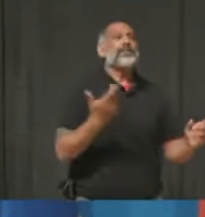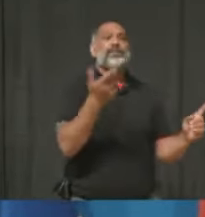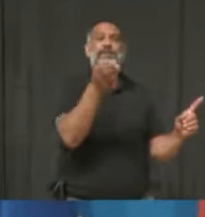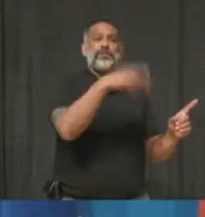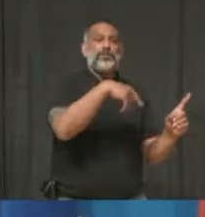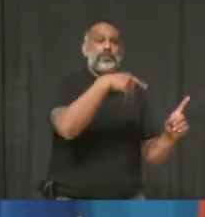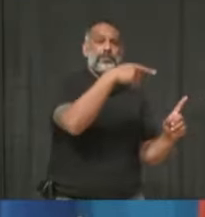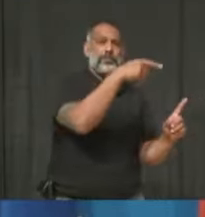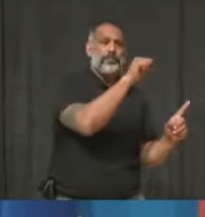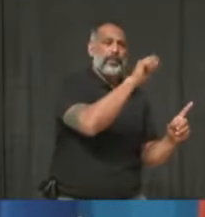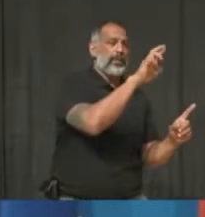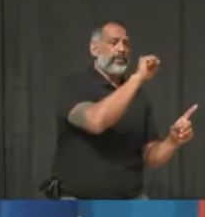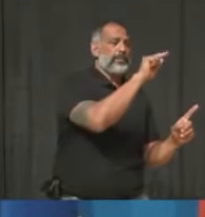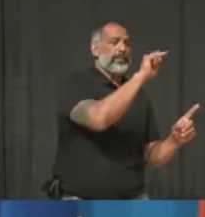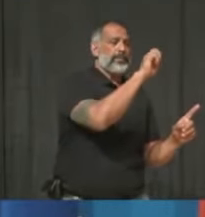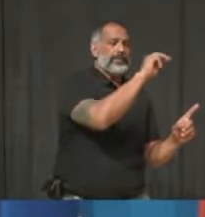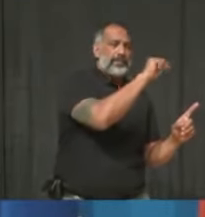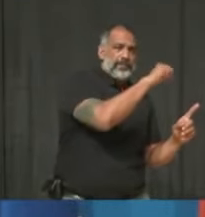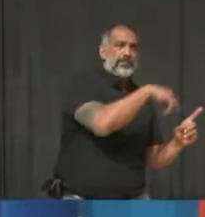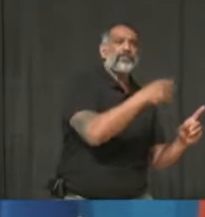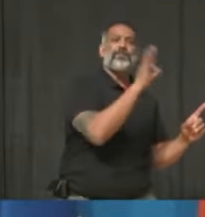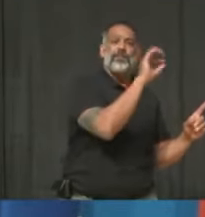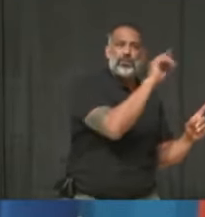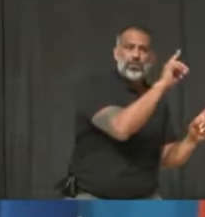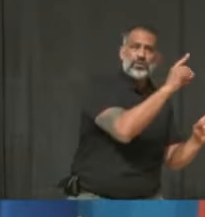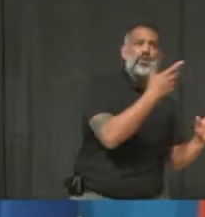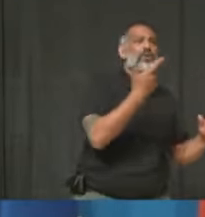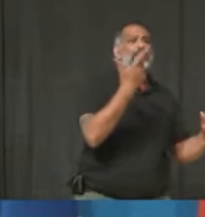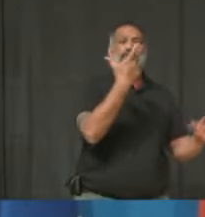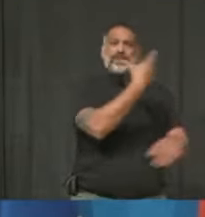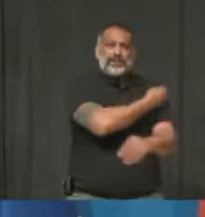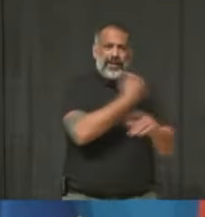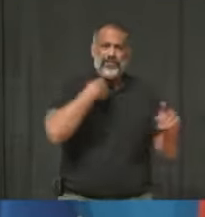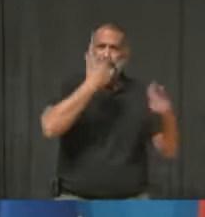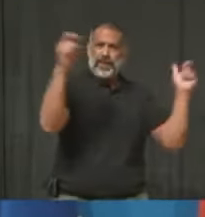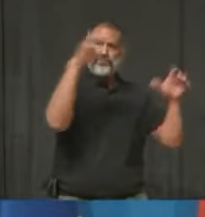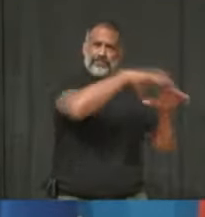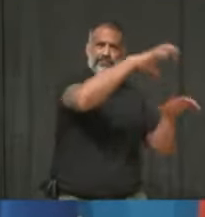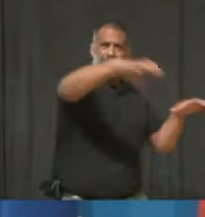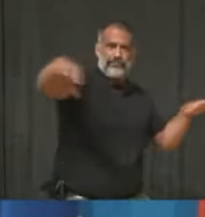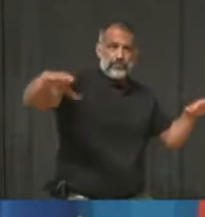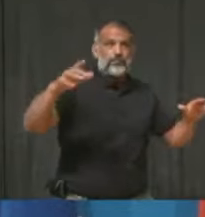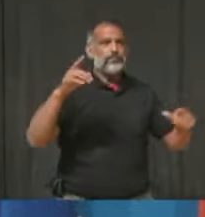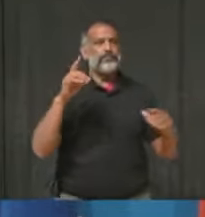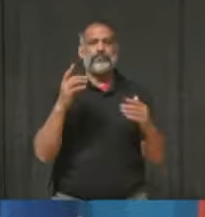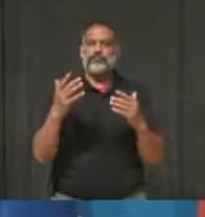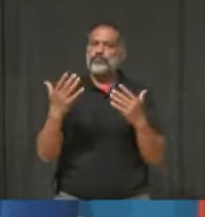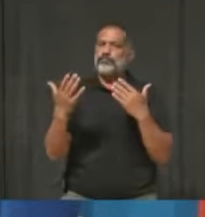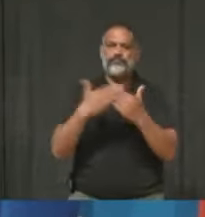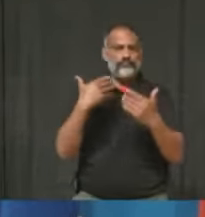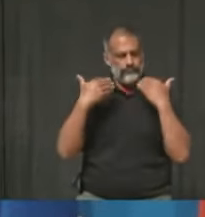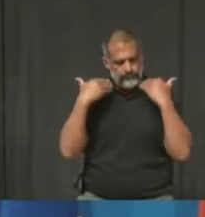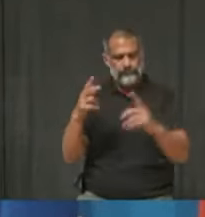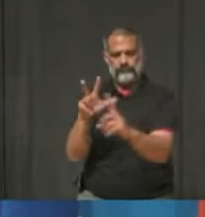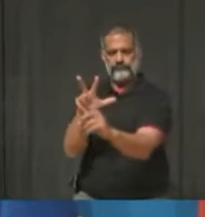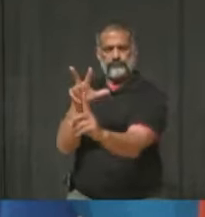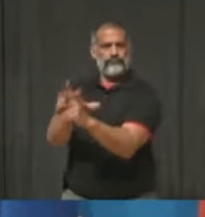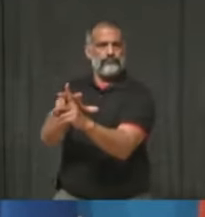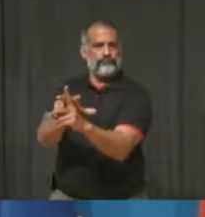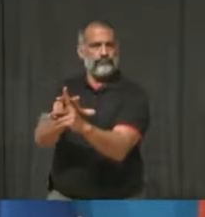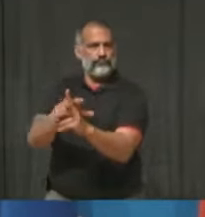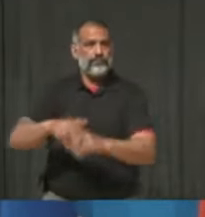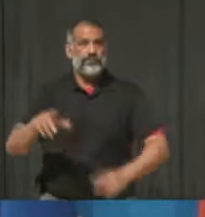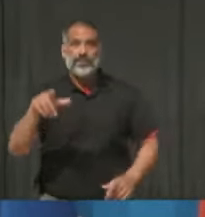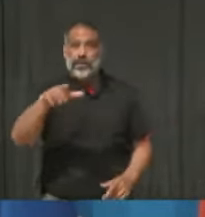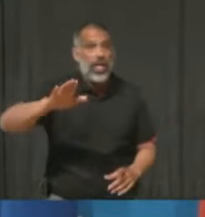Centre, or one of our other mass vaccination centres. To all of those who have not yet booked their appointment, please